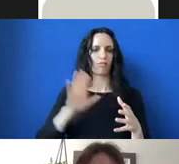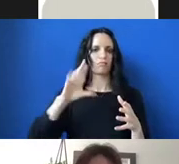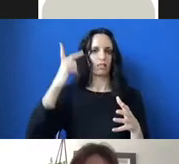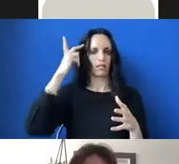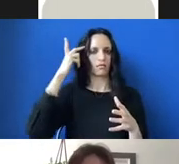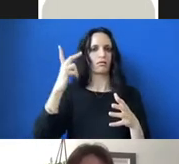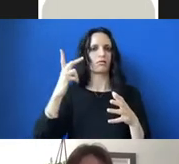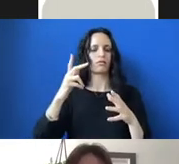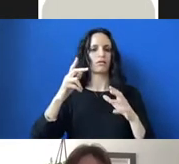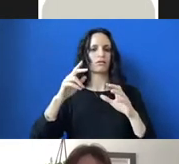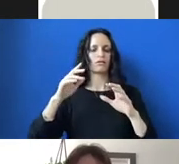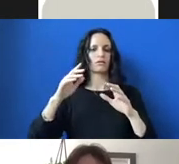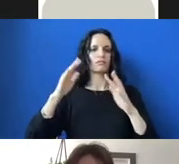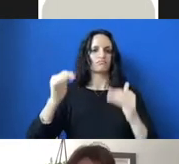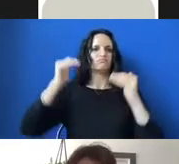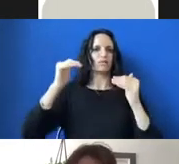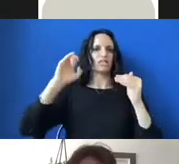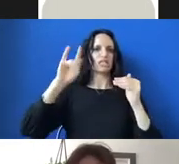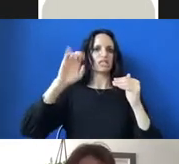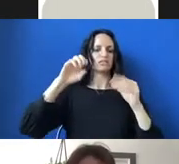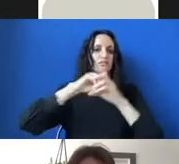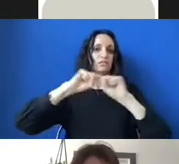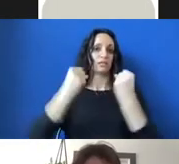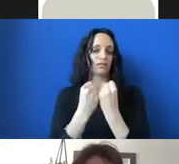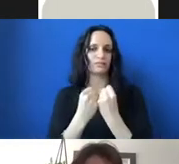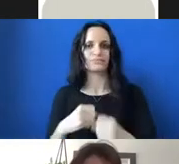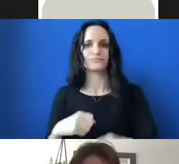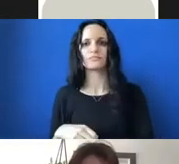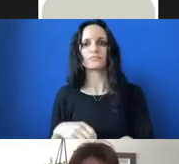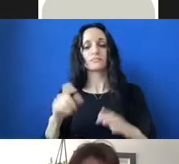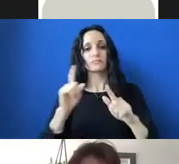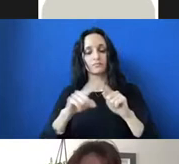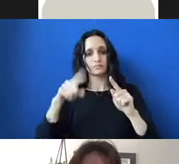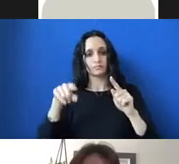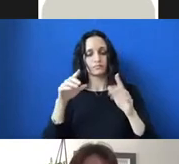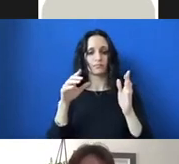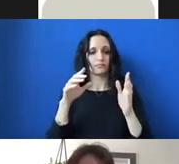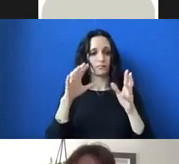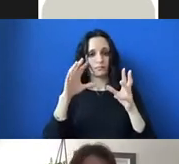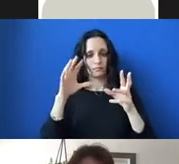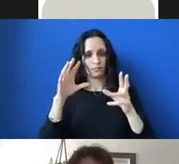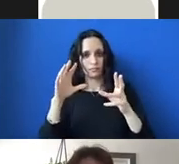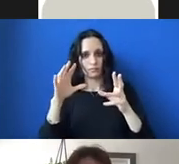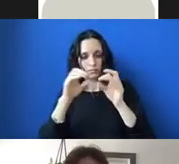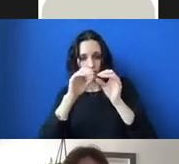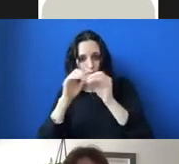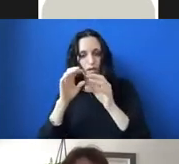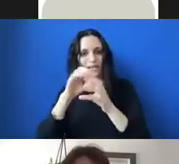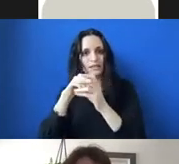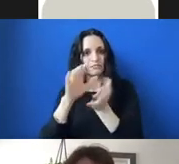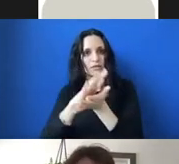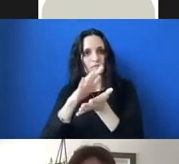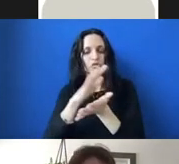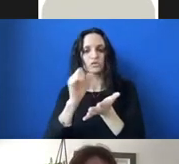that the conversations that were being had kind of at taverns or pubs were then naturally brought over into papers. So perhaps we can imagine these men